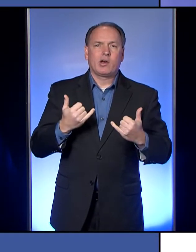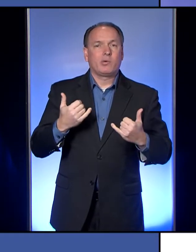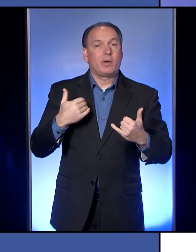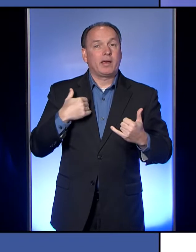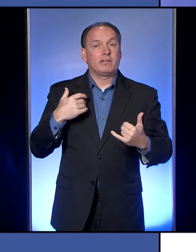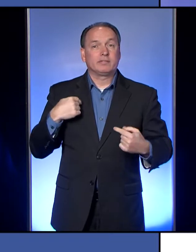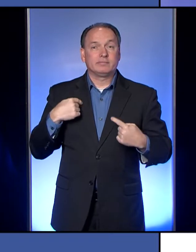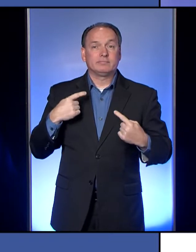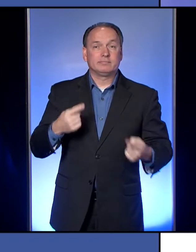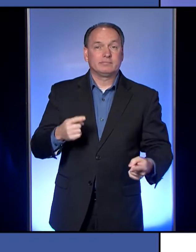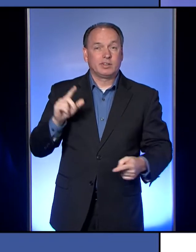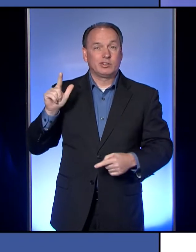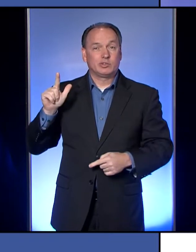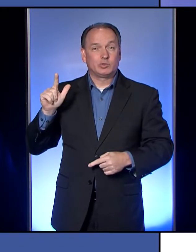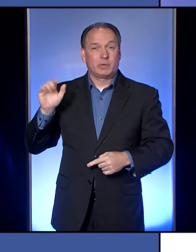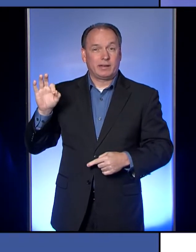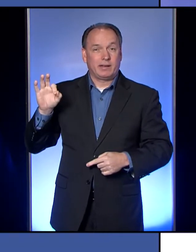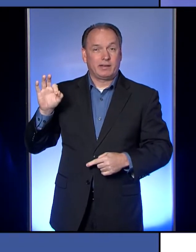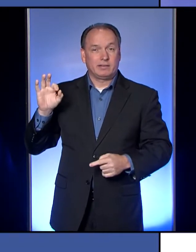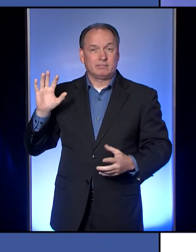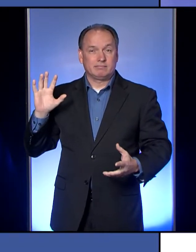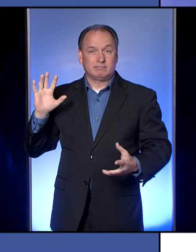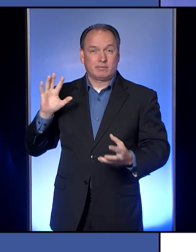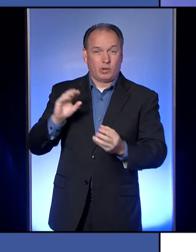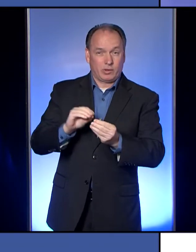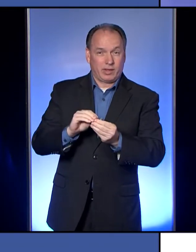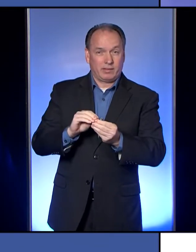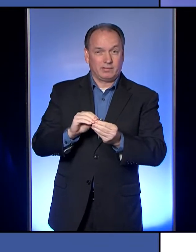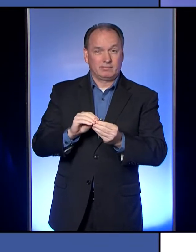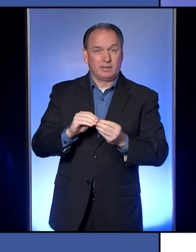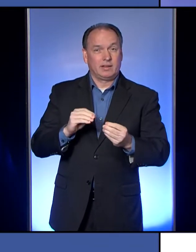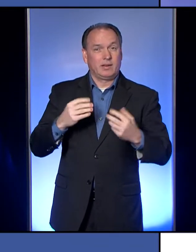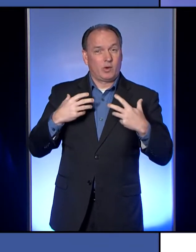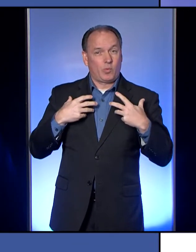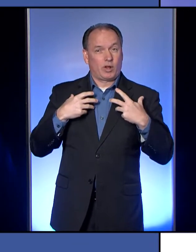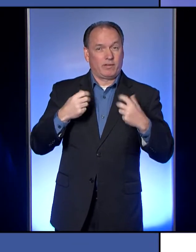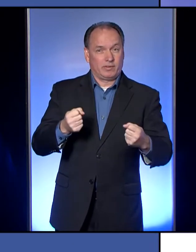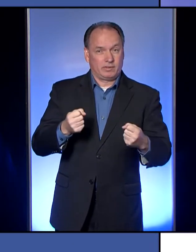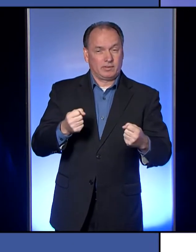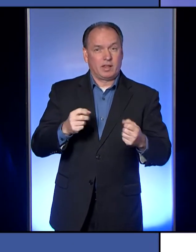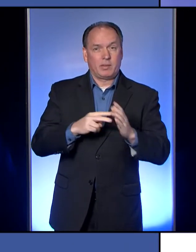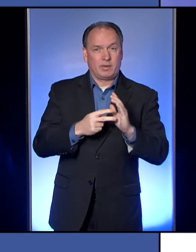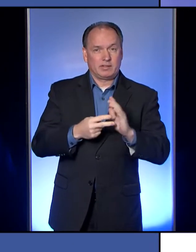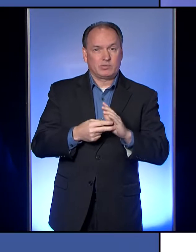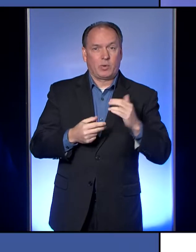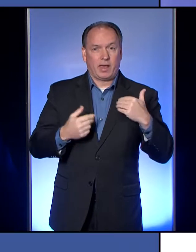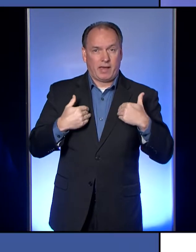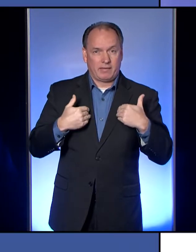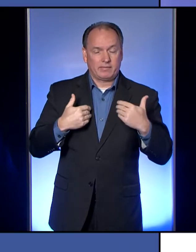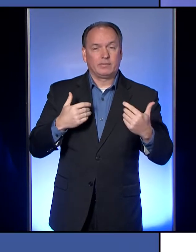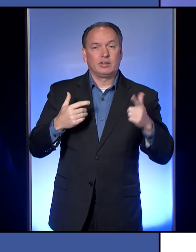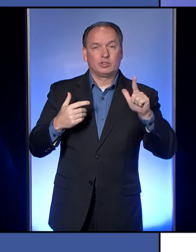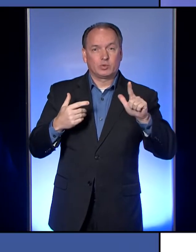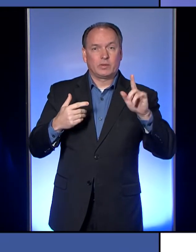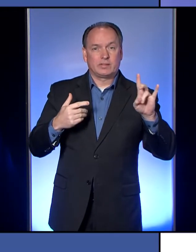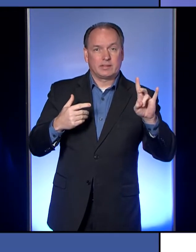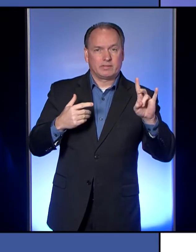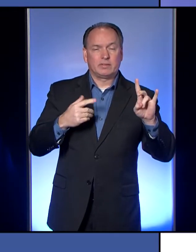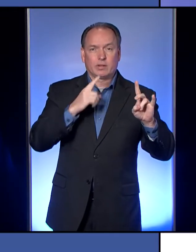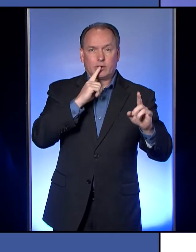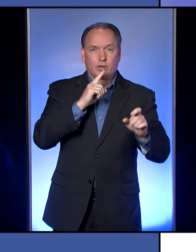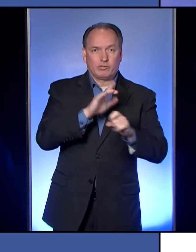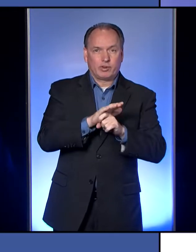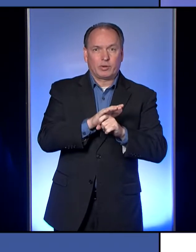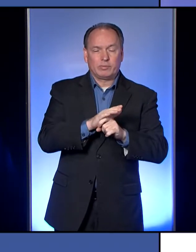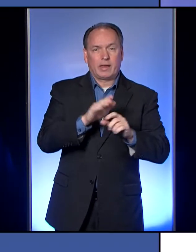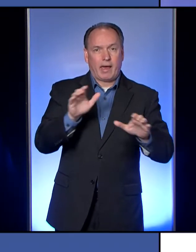cases to date. So that means we have 27 confirmed active cases today. Most important,